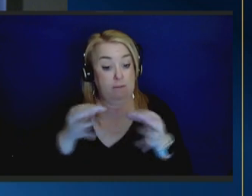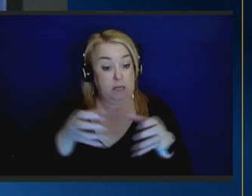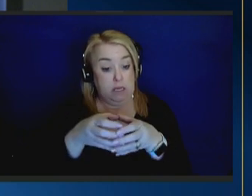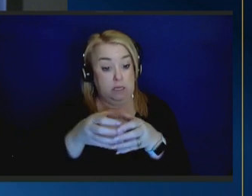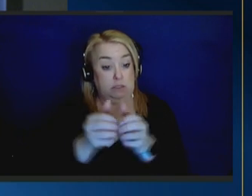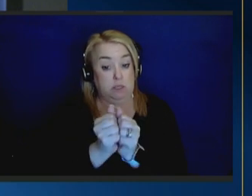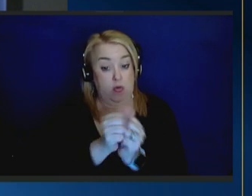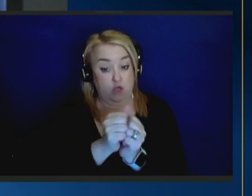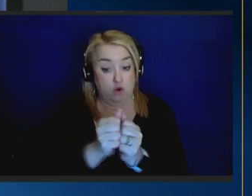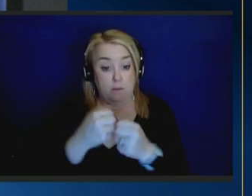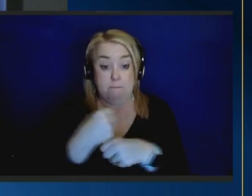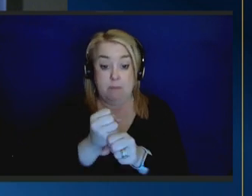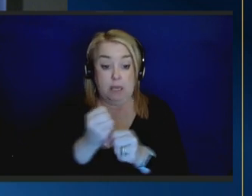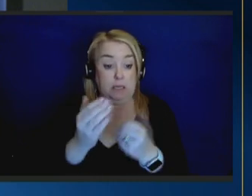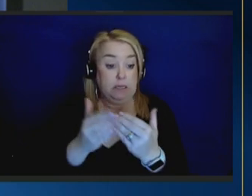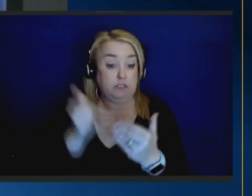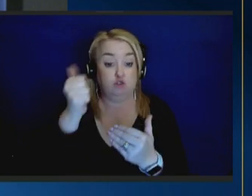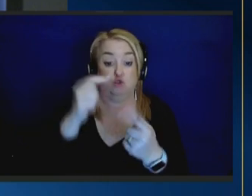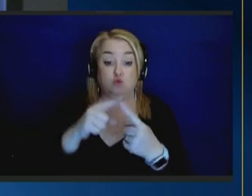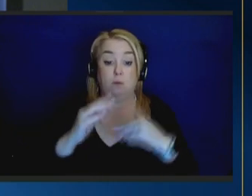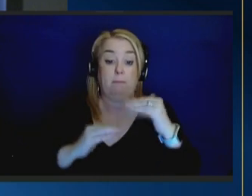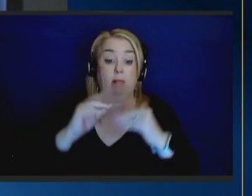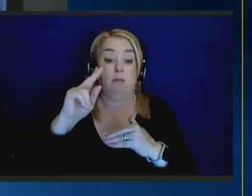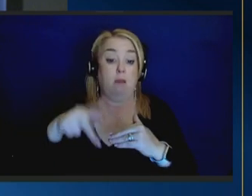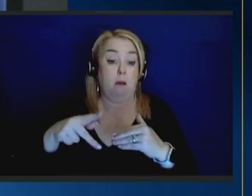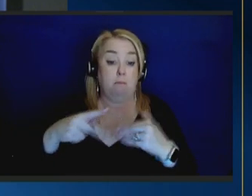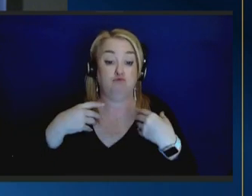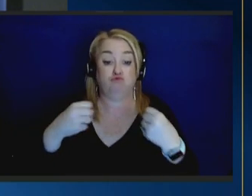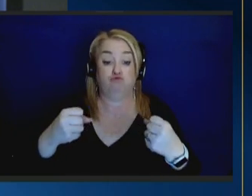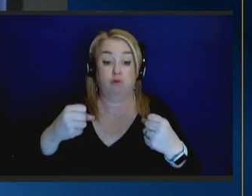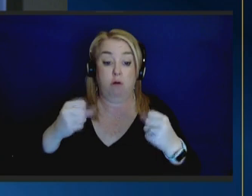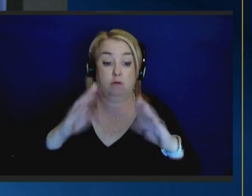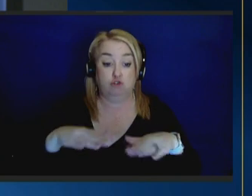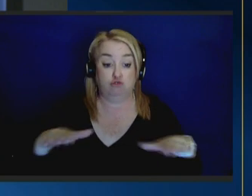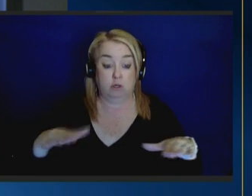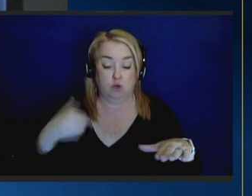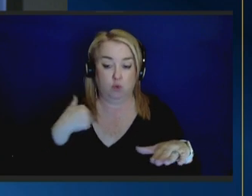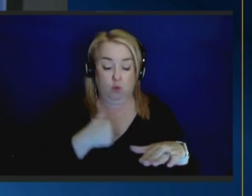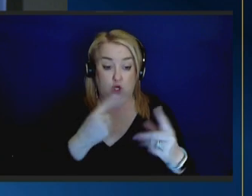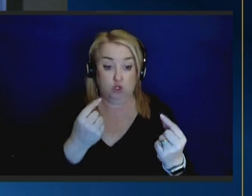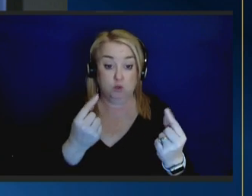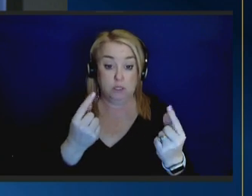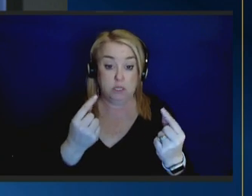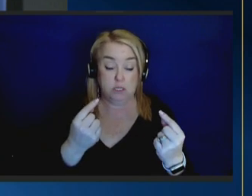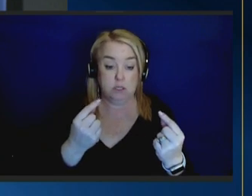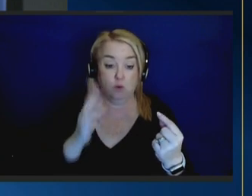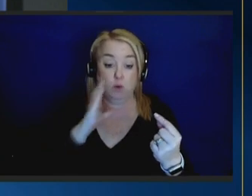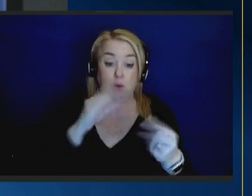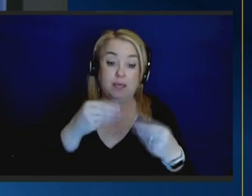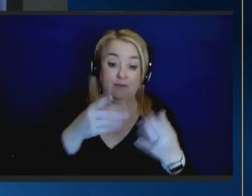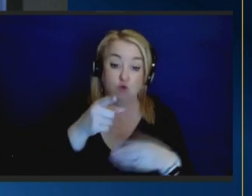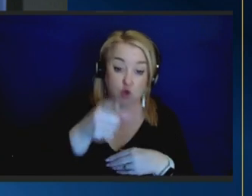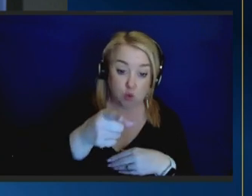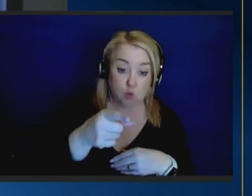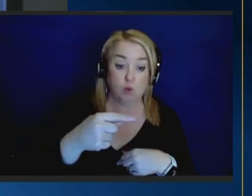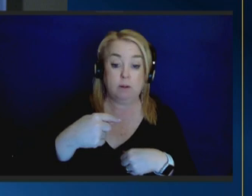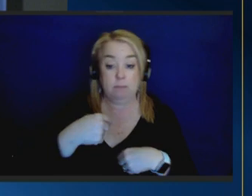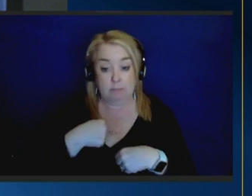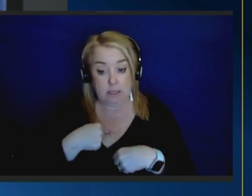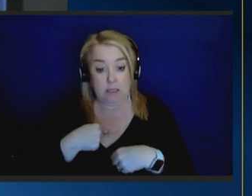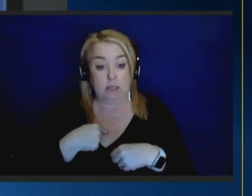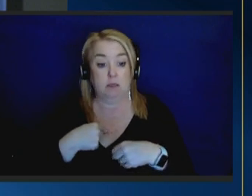easier to build strong children what we're simply doing is giving you me and the rest of the american family